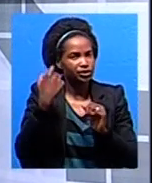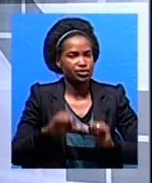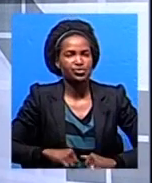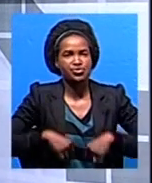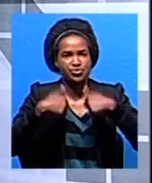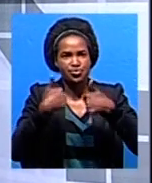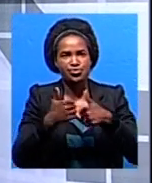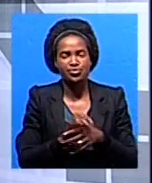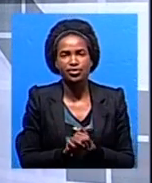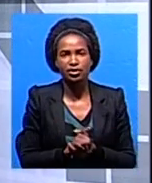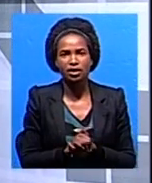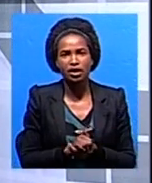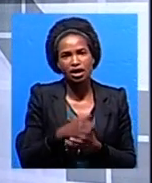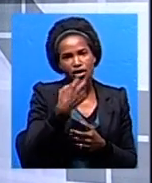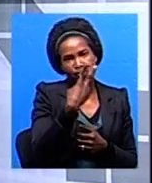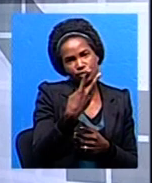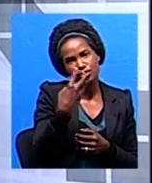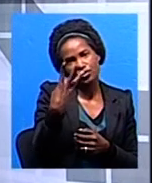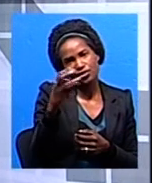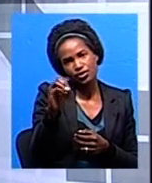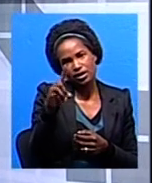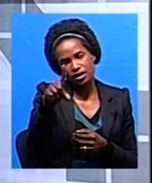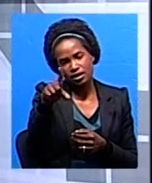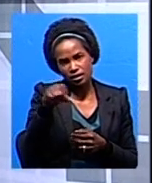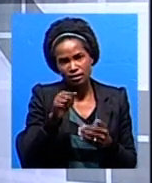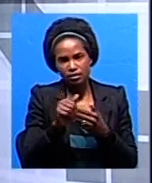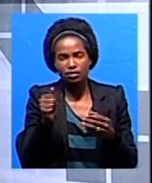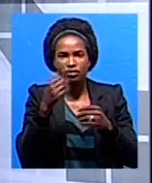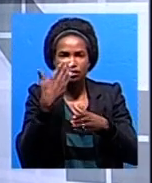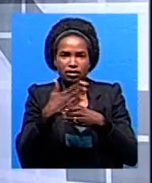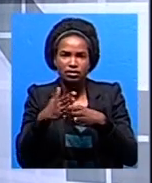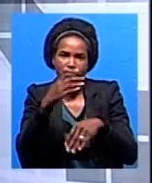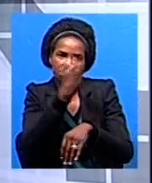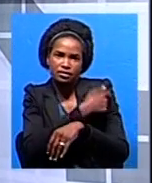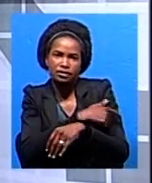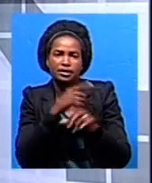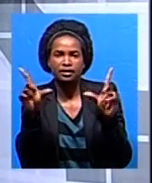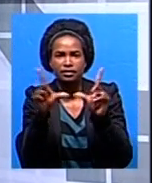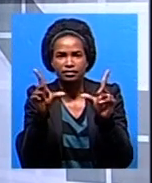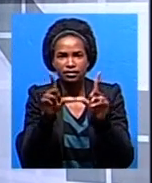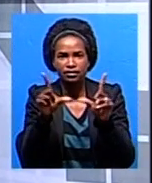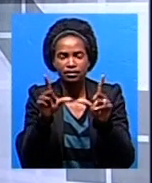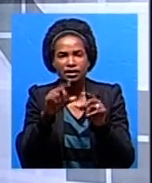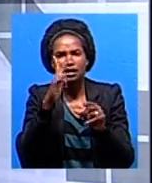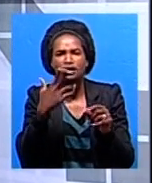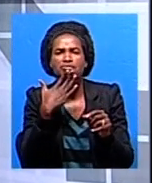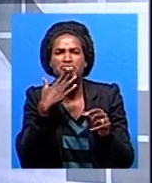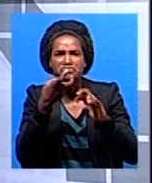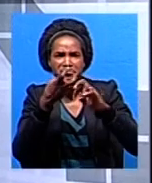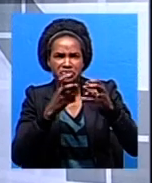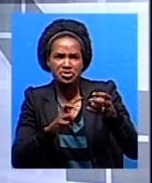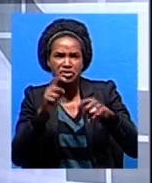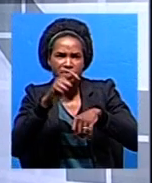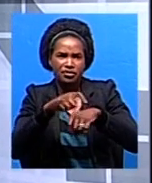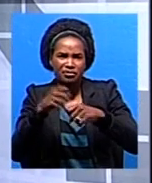$230,000, will be used at the Ventuk Central Hospital in the rehabilitation of road accident victims and the